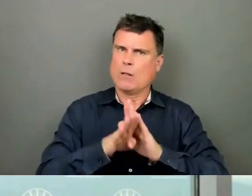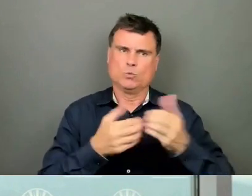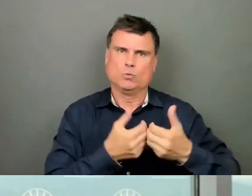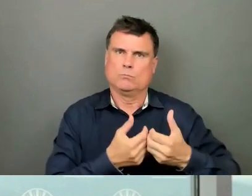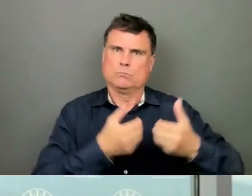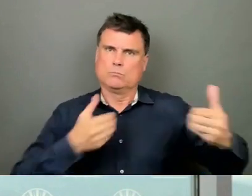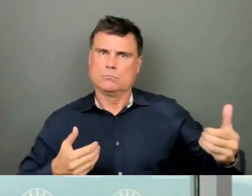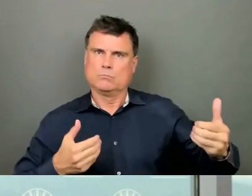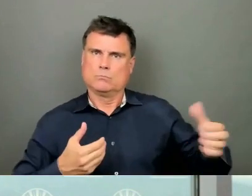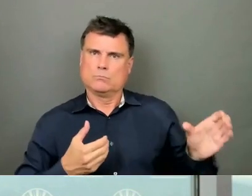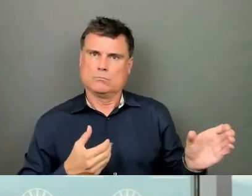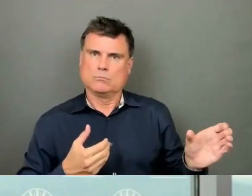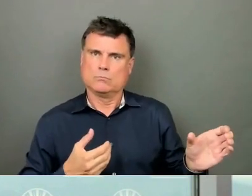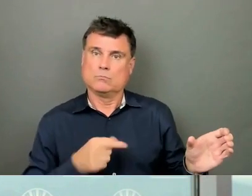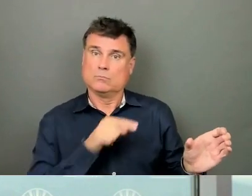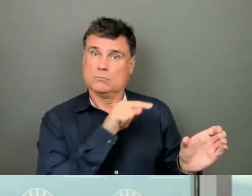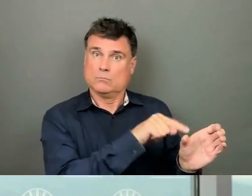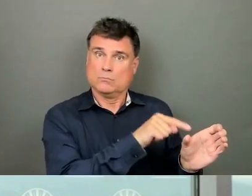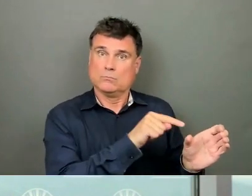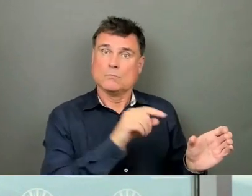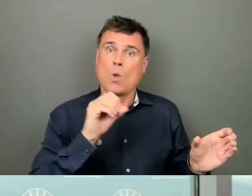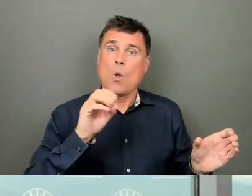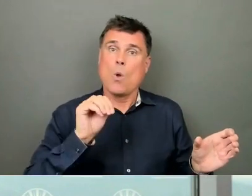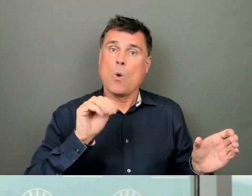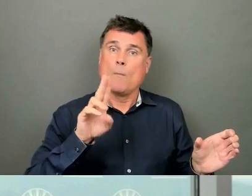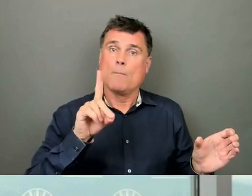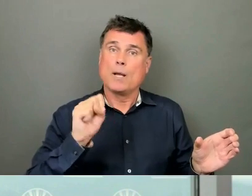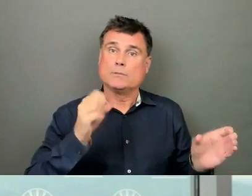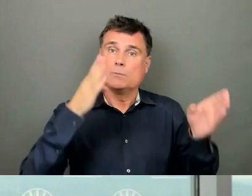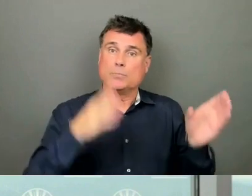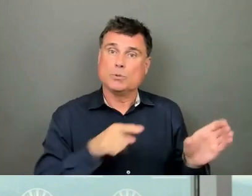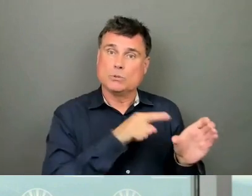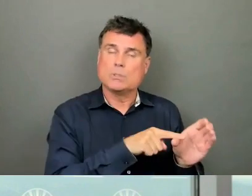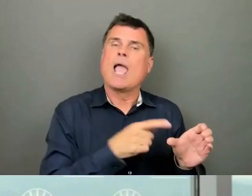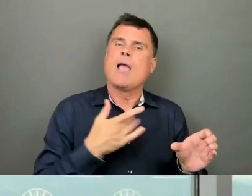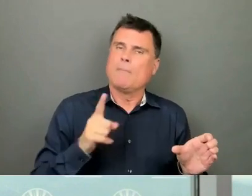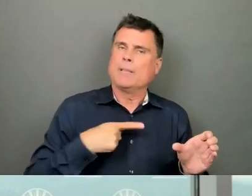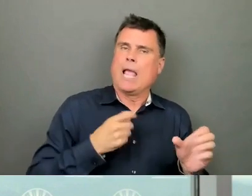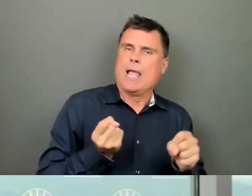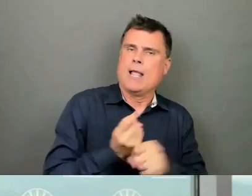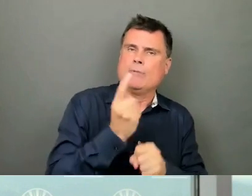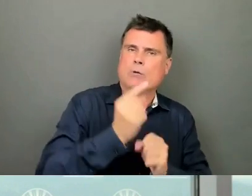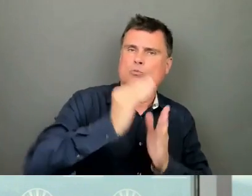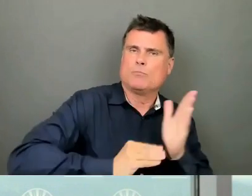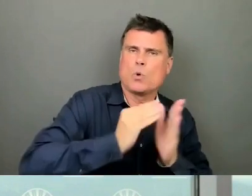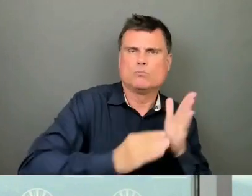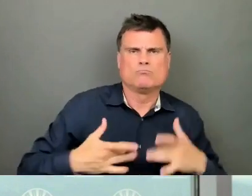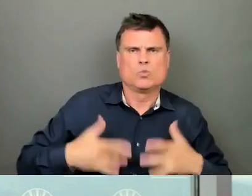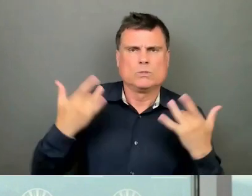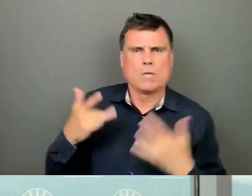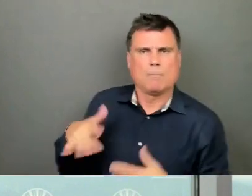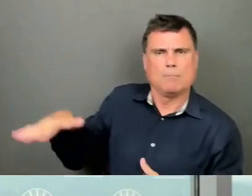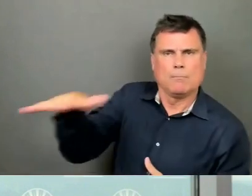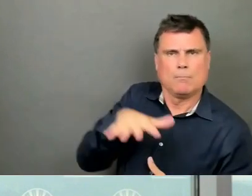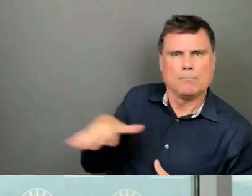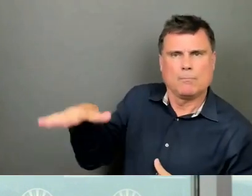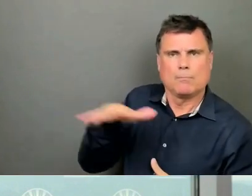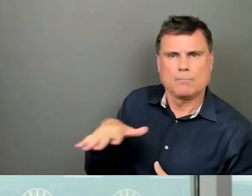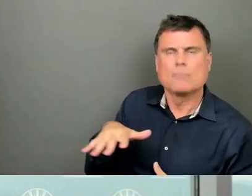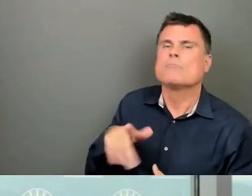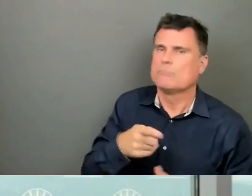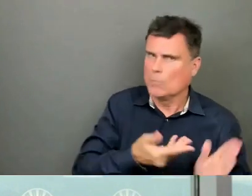The Ombudsperson has now provided two annual reports. There are investigations that are ongoing, based on information brought forward from whistleblowers